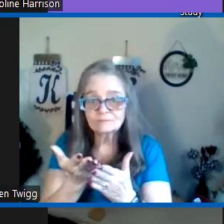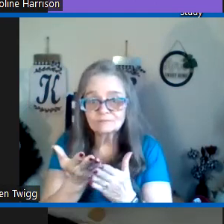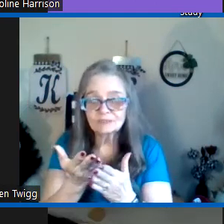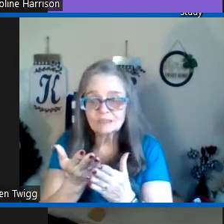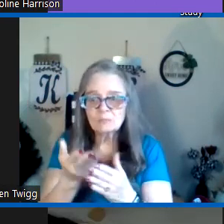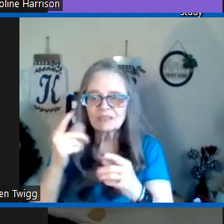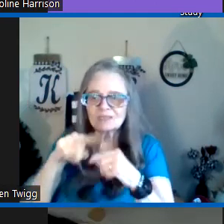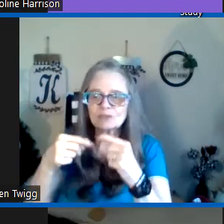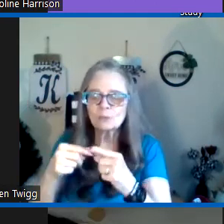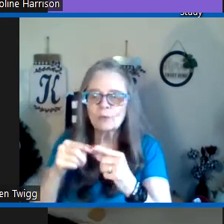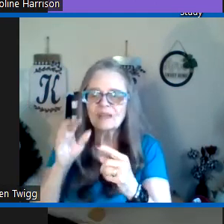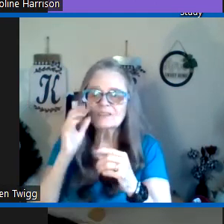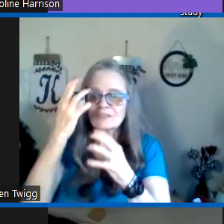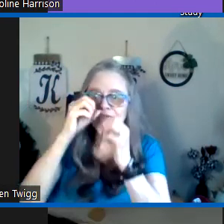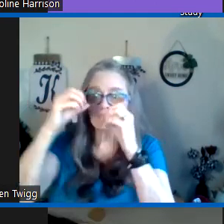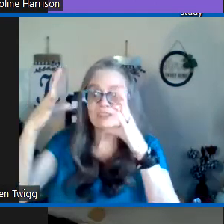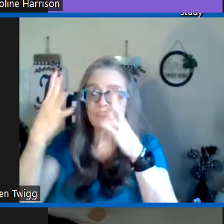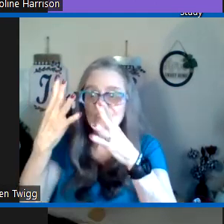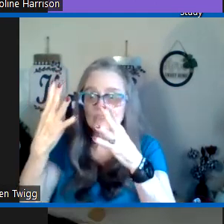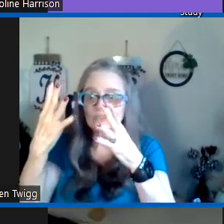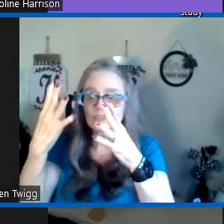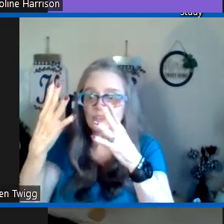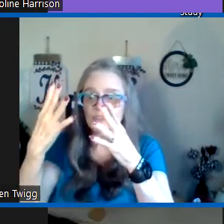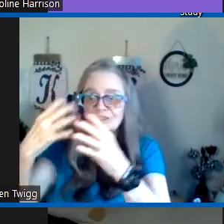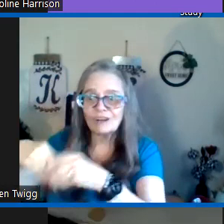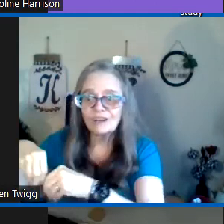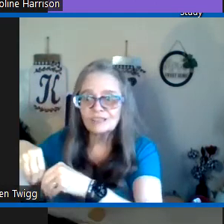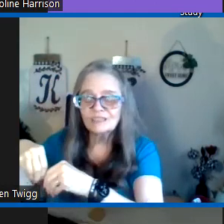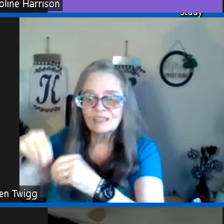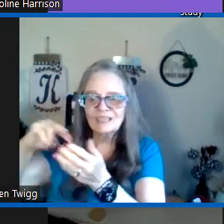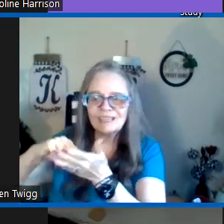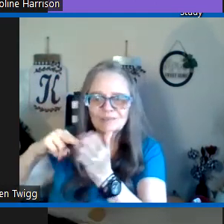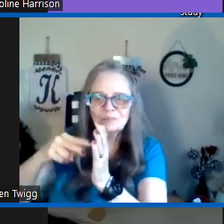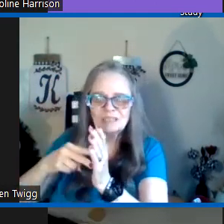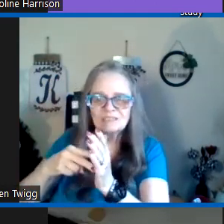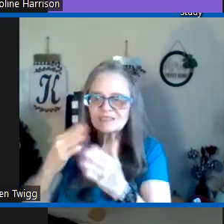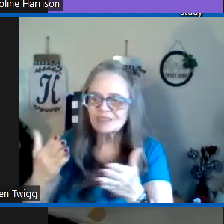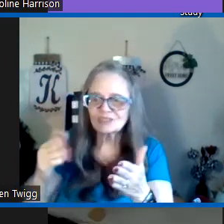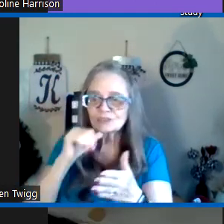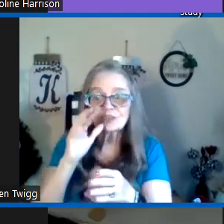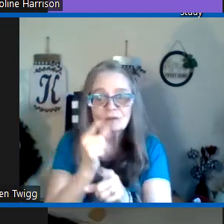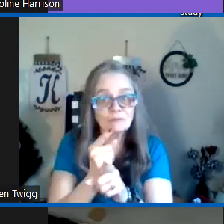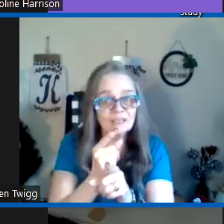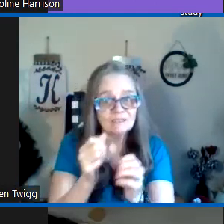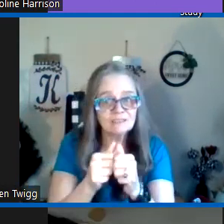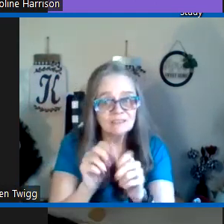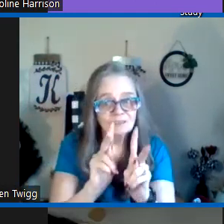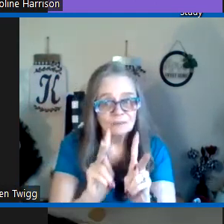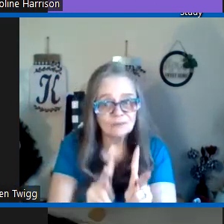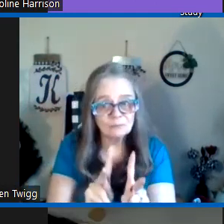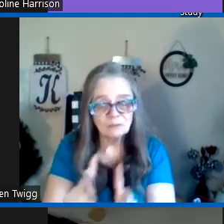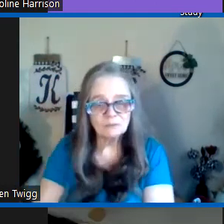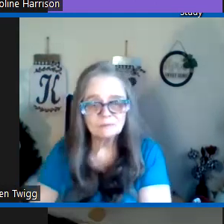because when the visions are gone it means things are not right